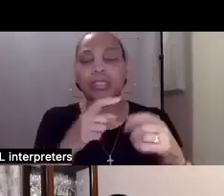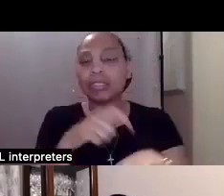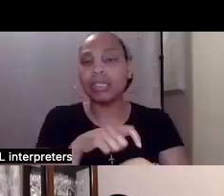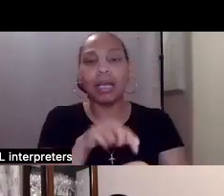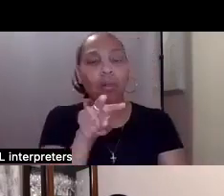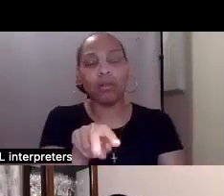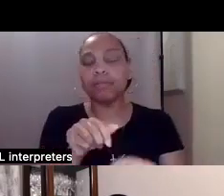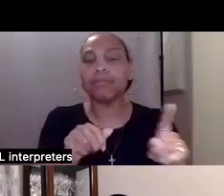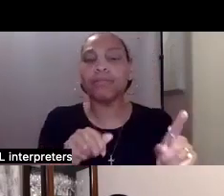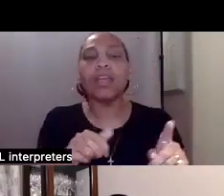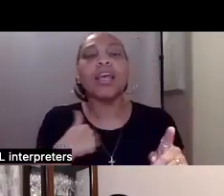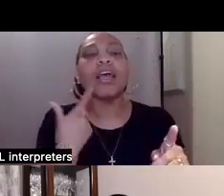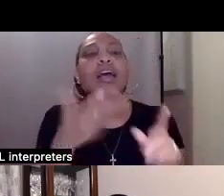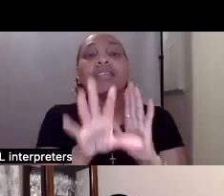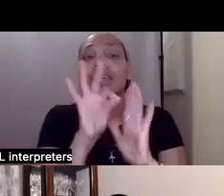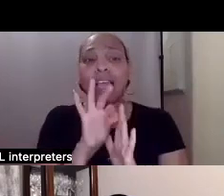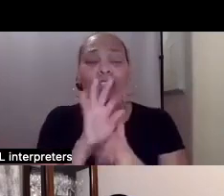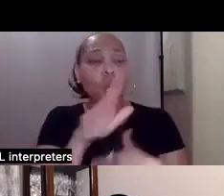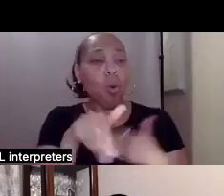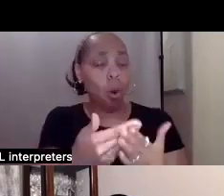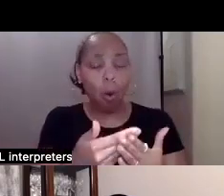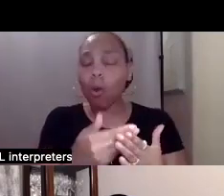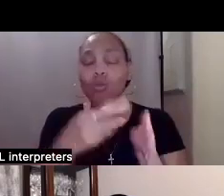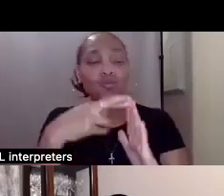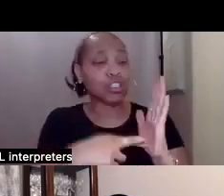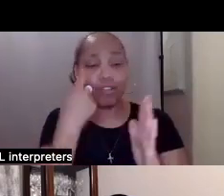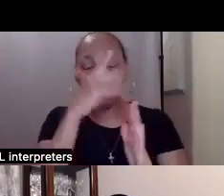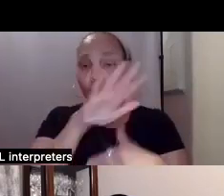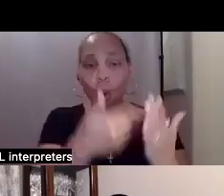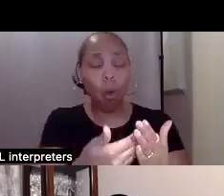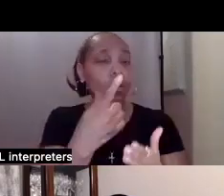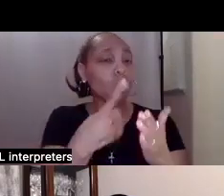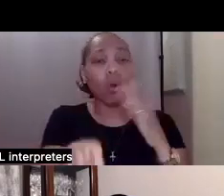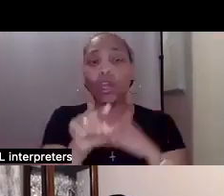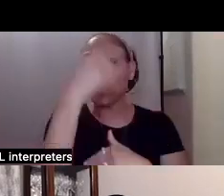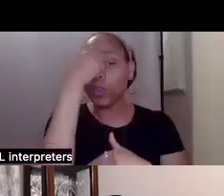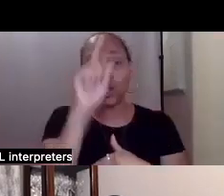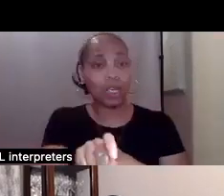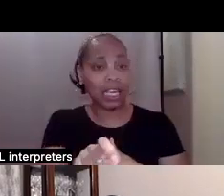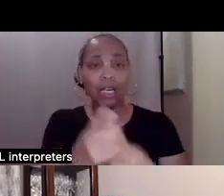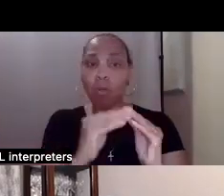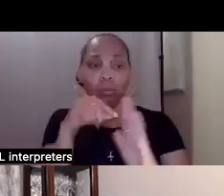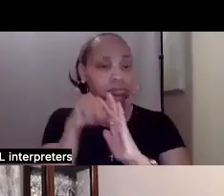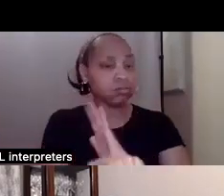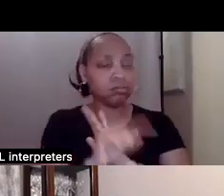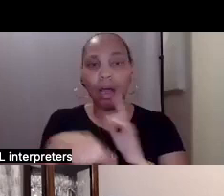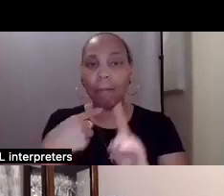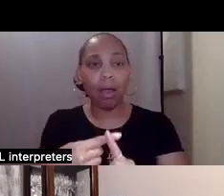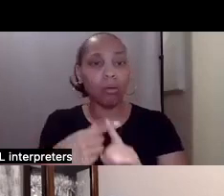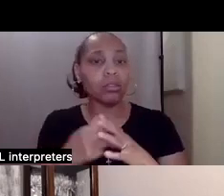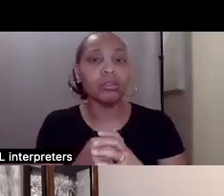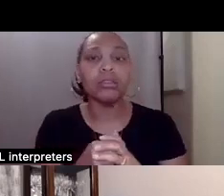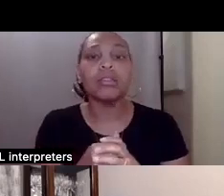Conference. Select all of them and register for all or what you think you need more in depth information about.